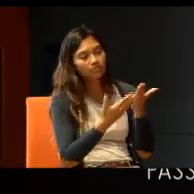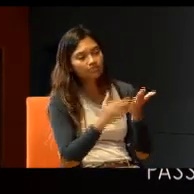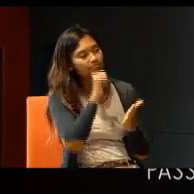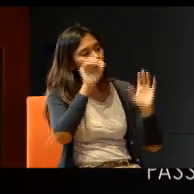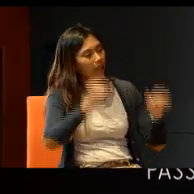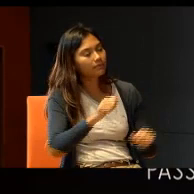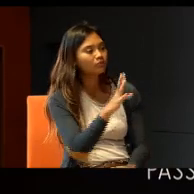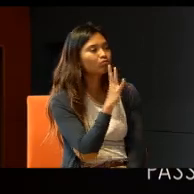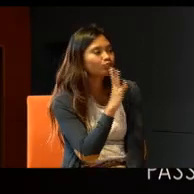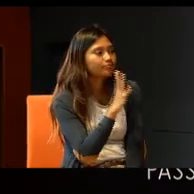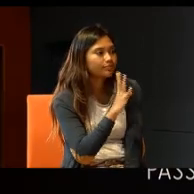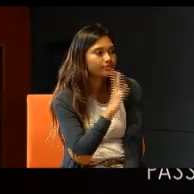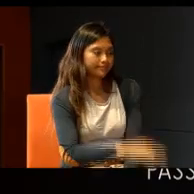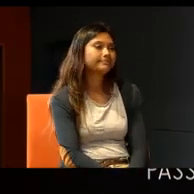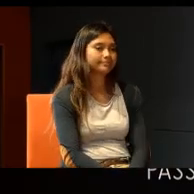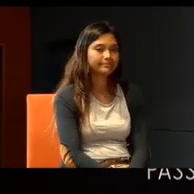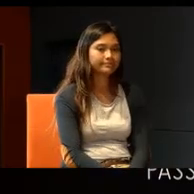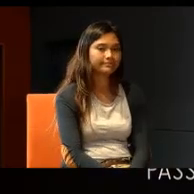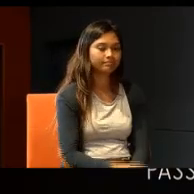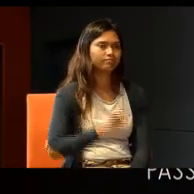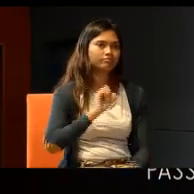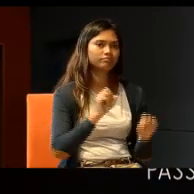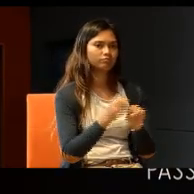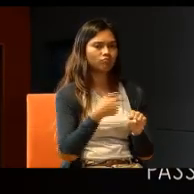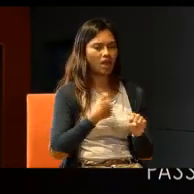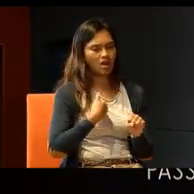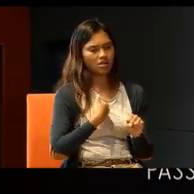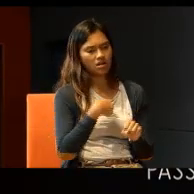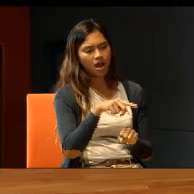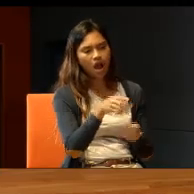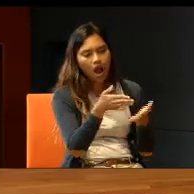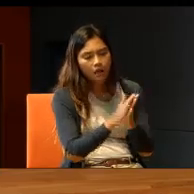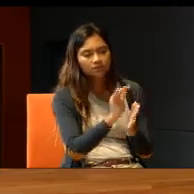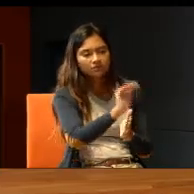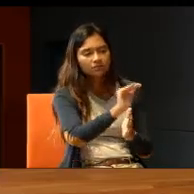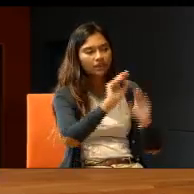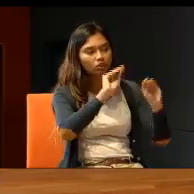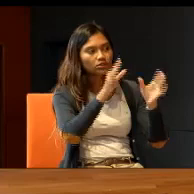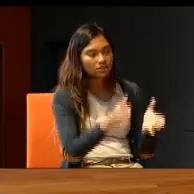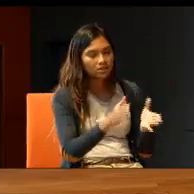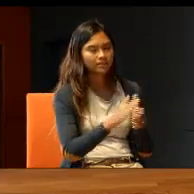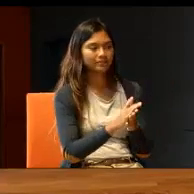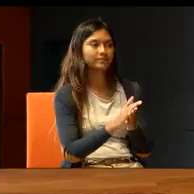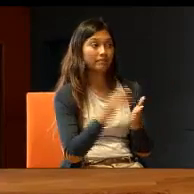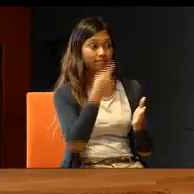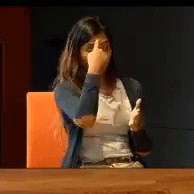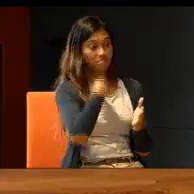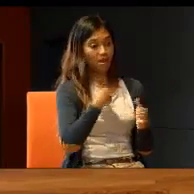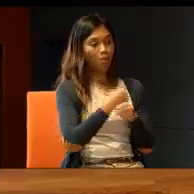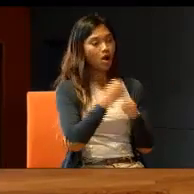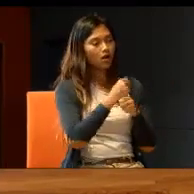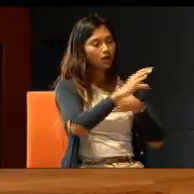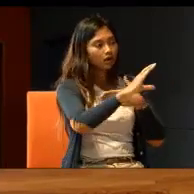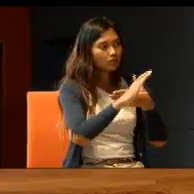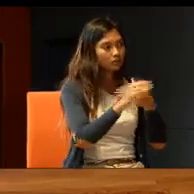I remember, they couldn't even speak. So, I asked my teachers, in fact, I worked very closely, with